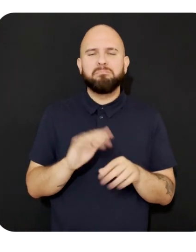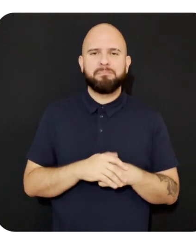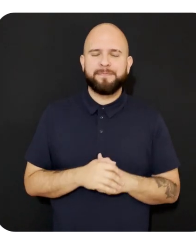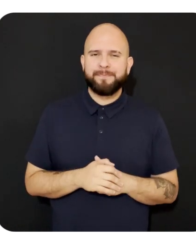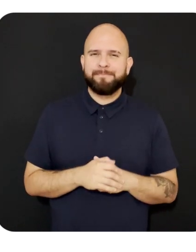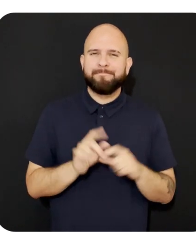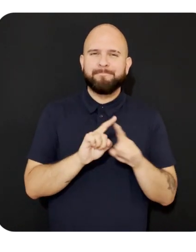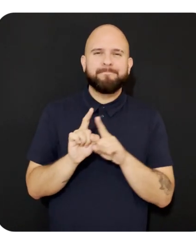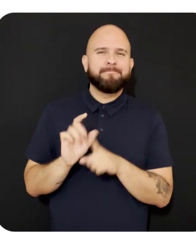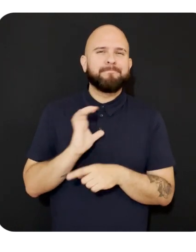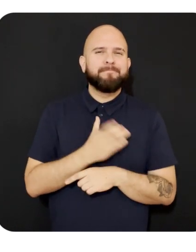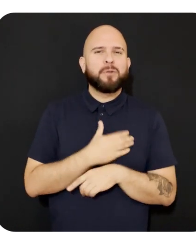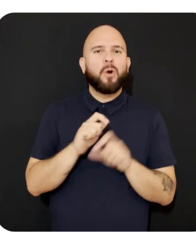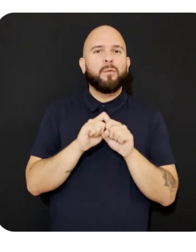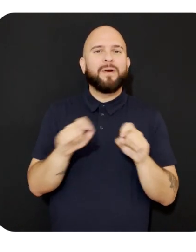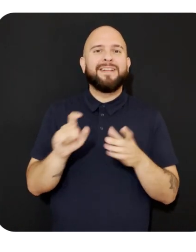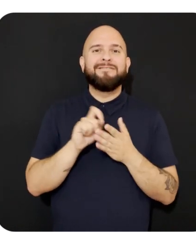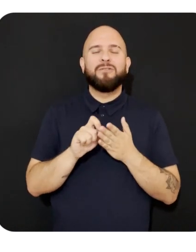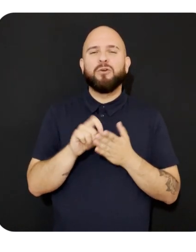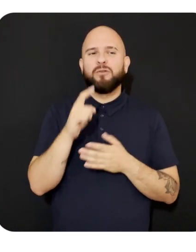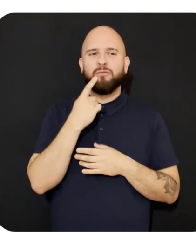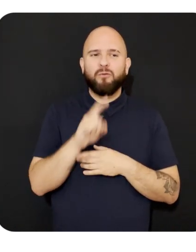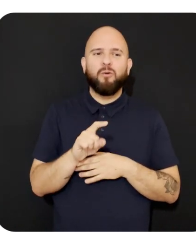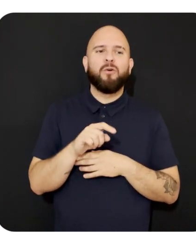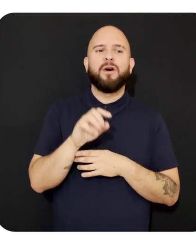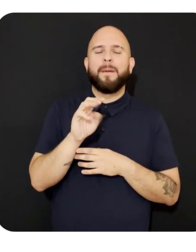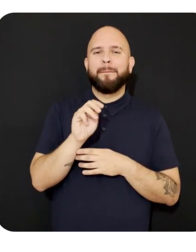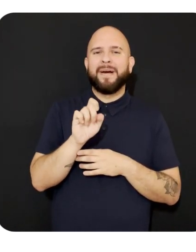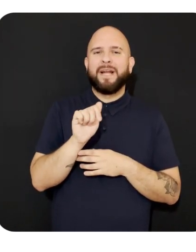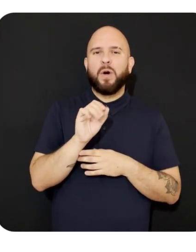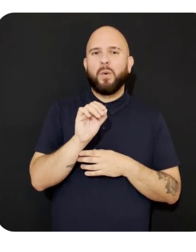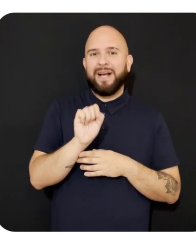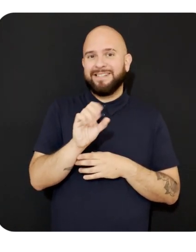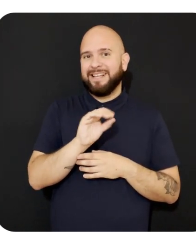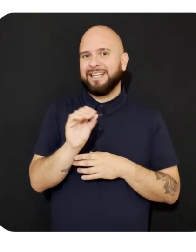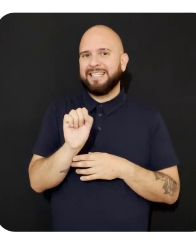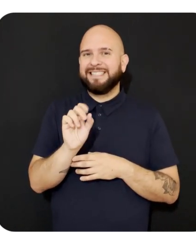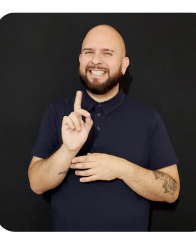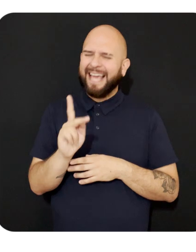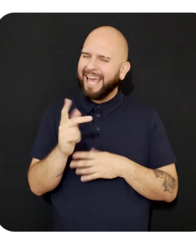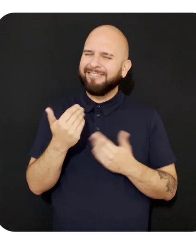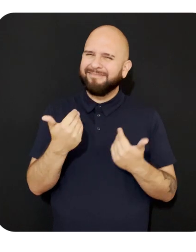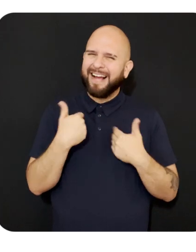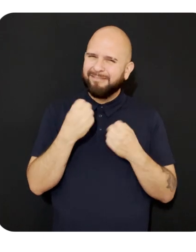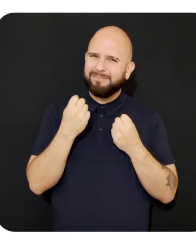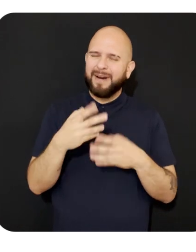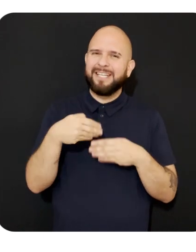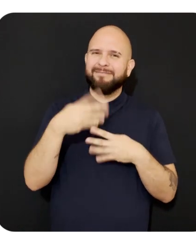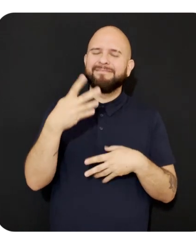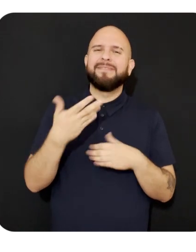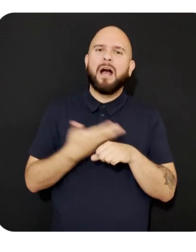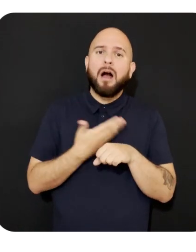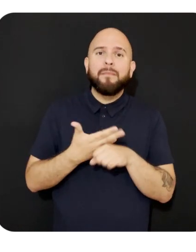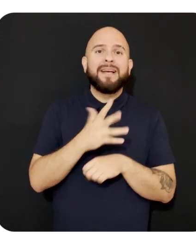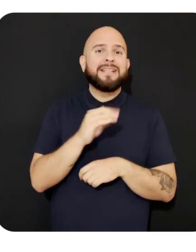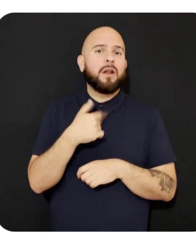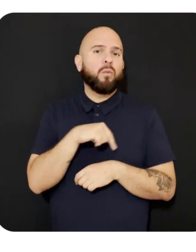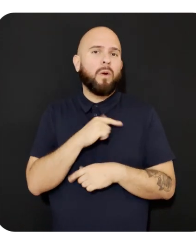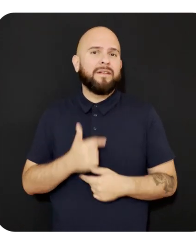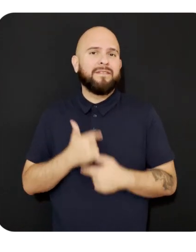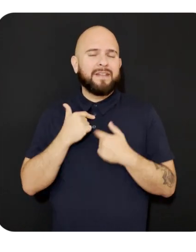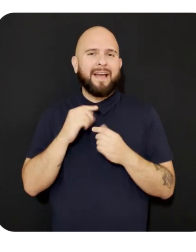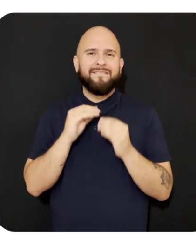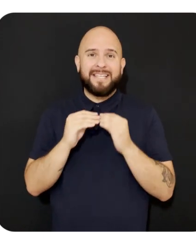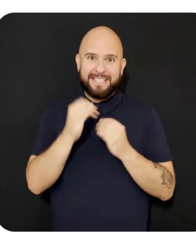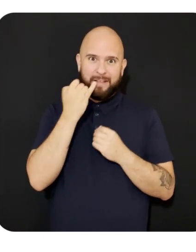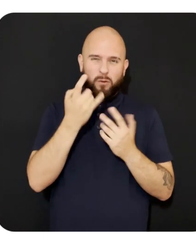our release notes for MetaHorizon OS and SDKs are filled with regular updates and quality of life fixes for those who want all the